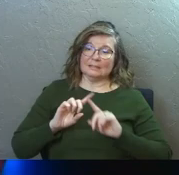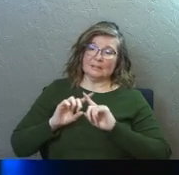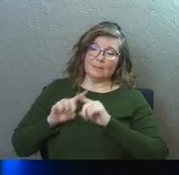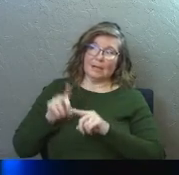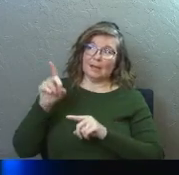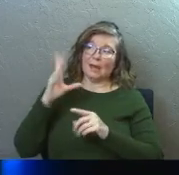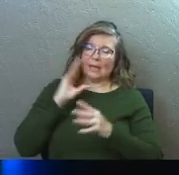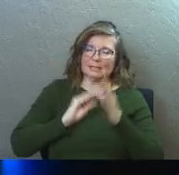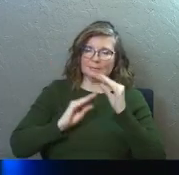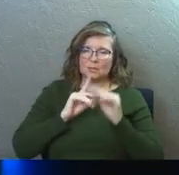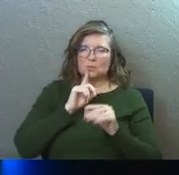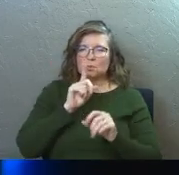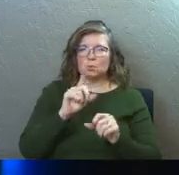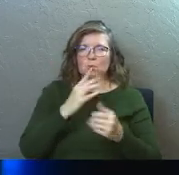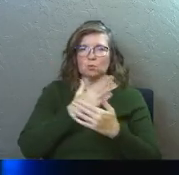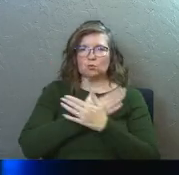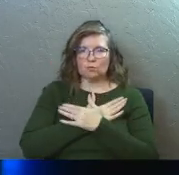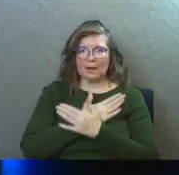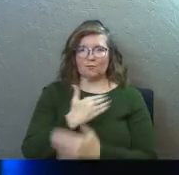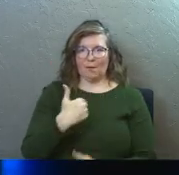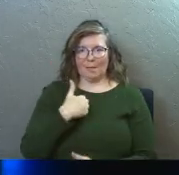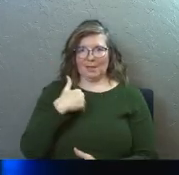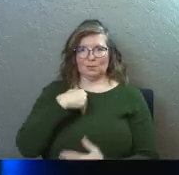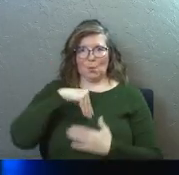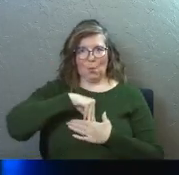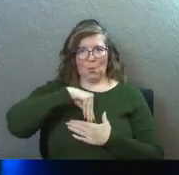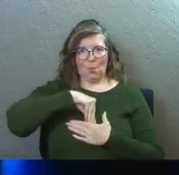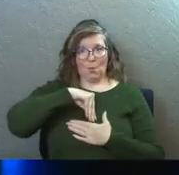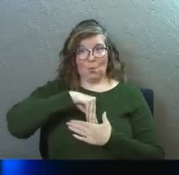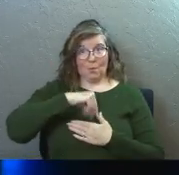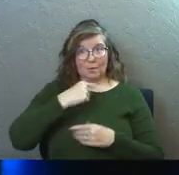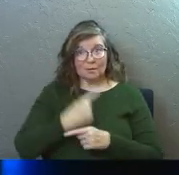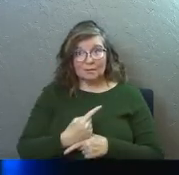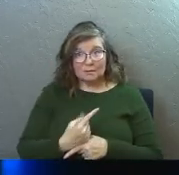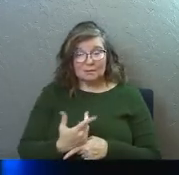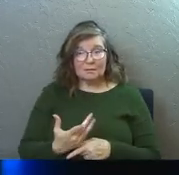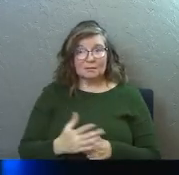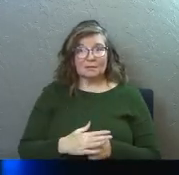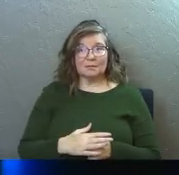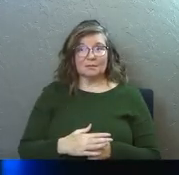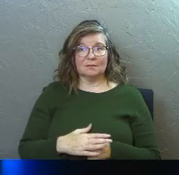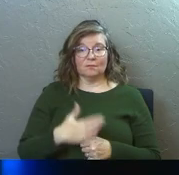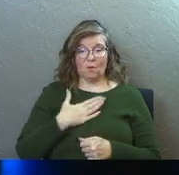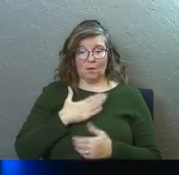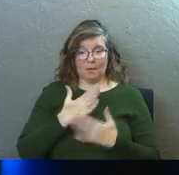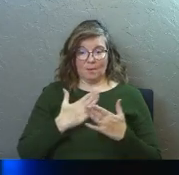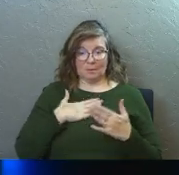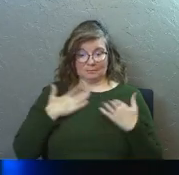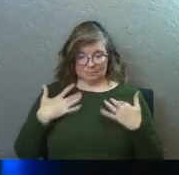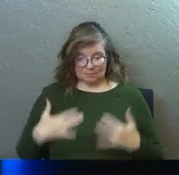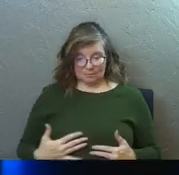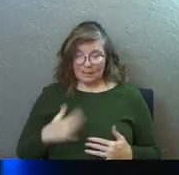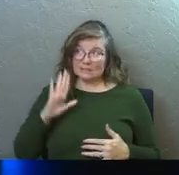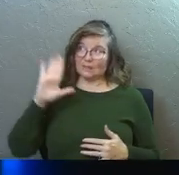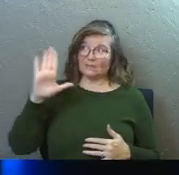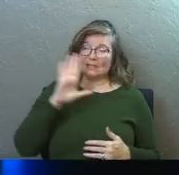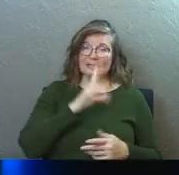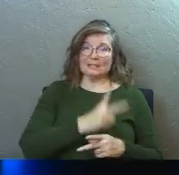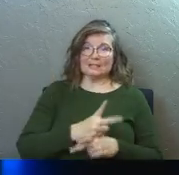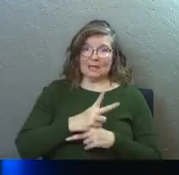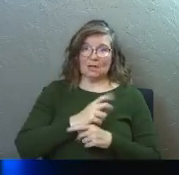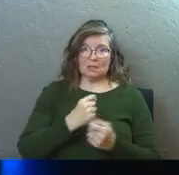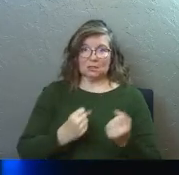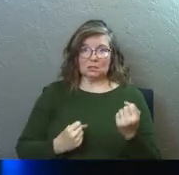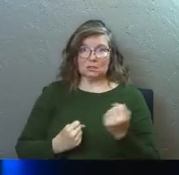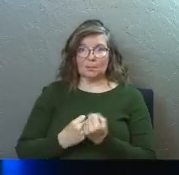on him, I can experience true rest for my soul, right? For the innermost parts of my being because of his care, his